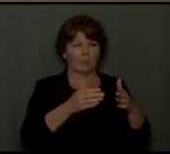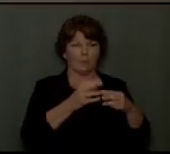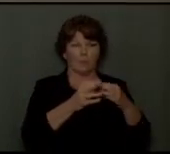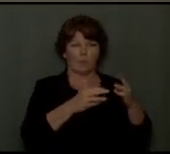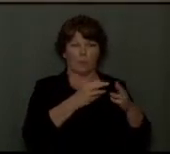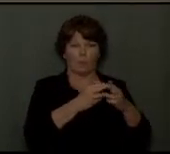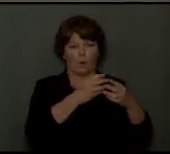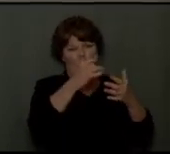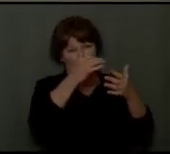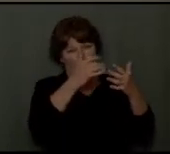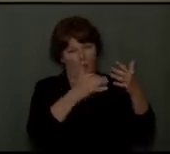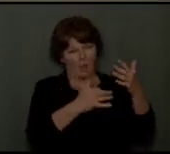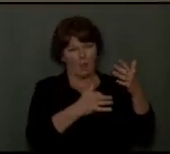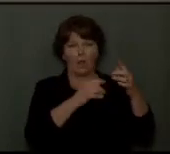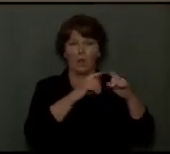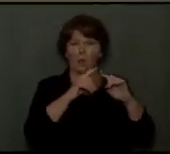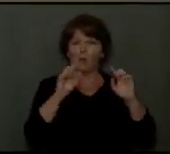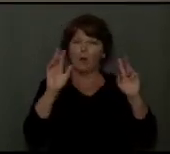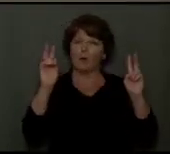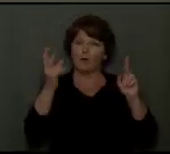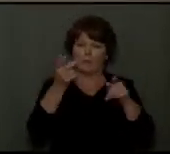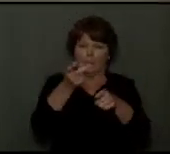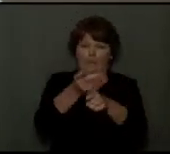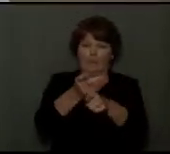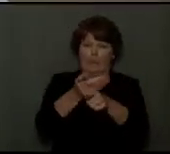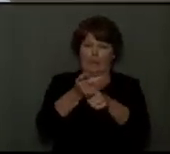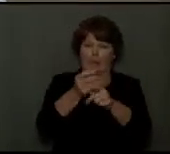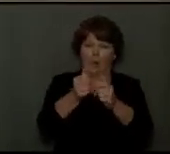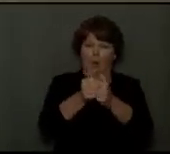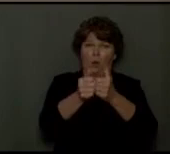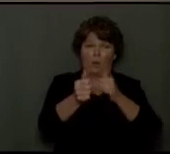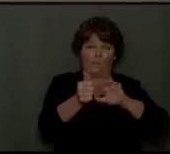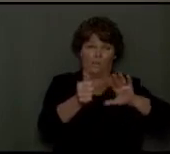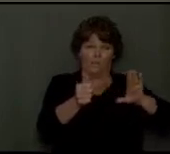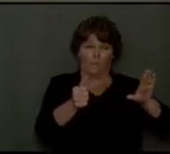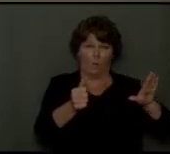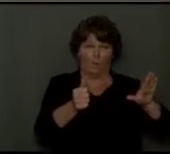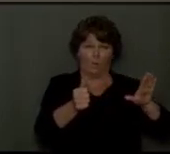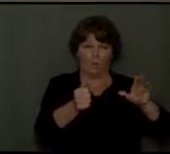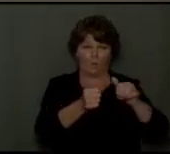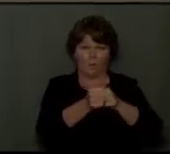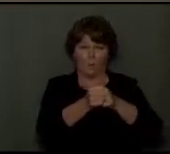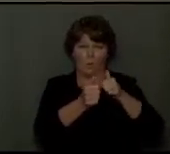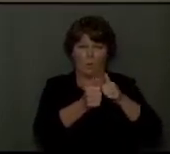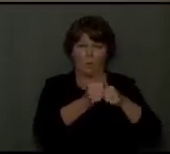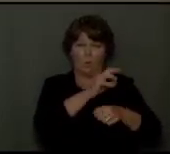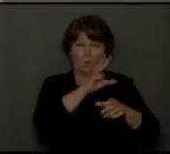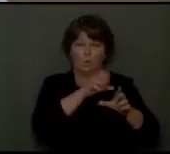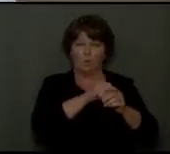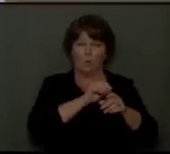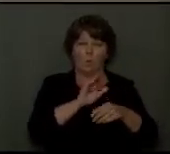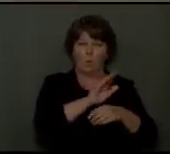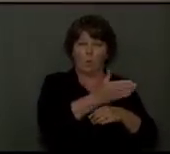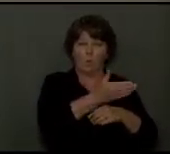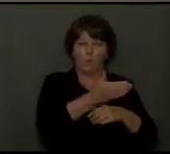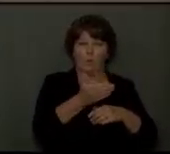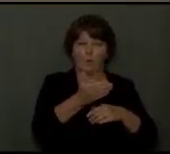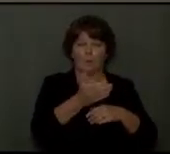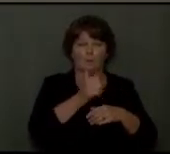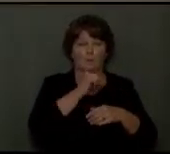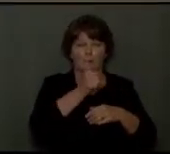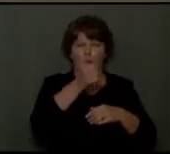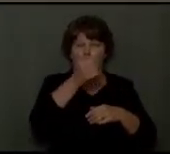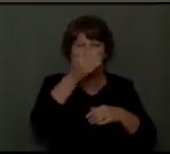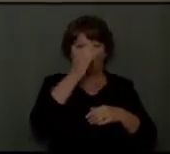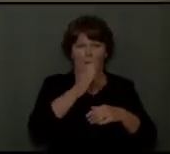to take care and avoid them. Avoid them because participation in such things that are ungodly